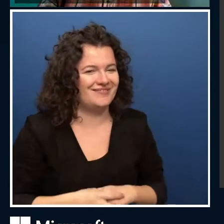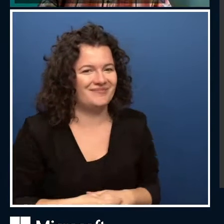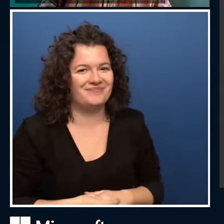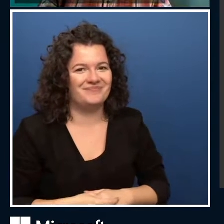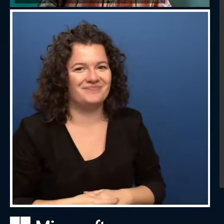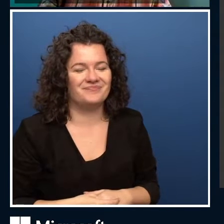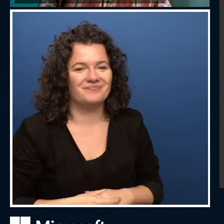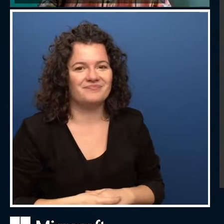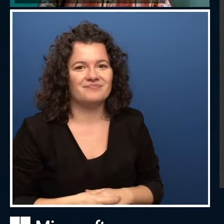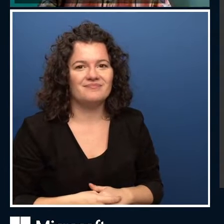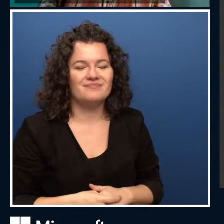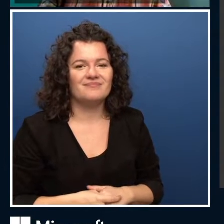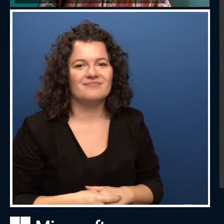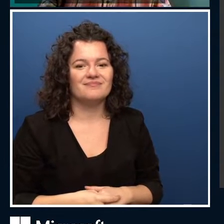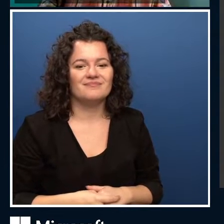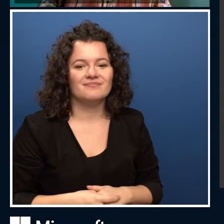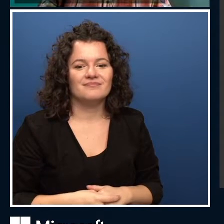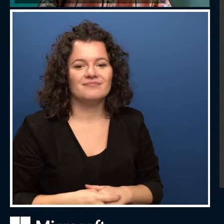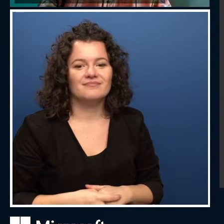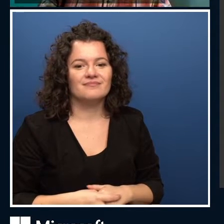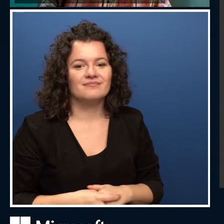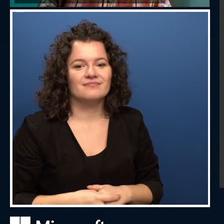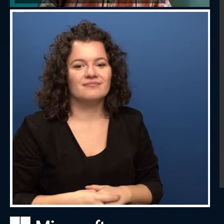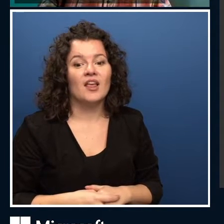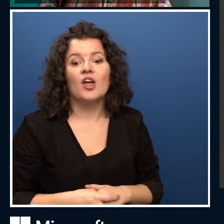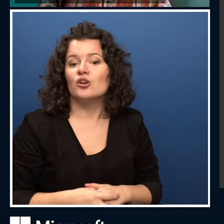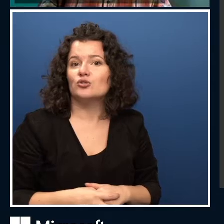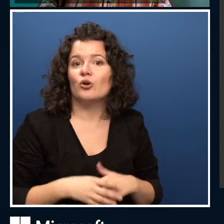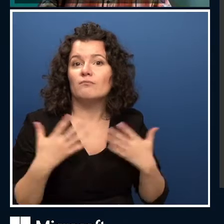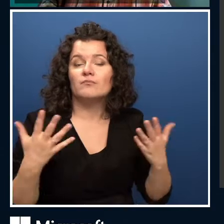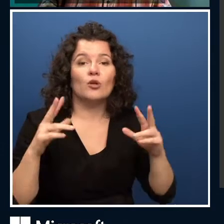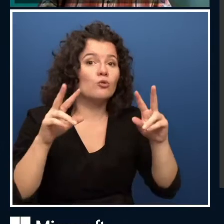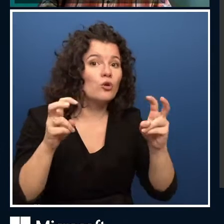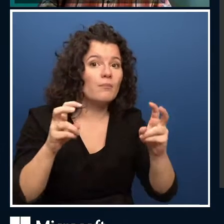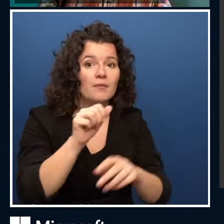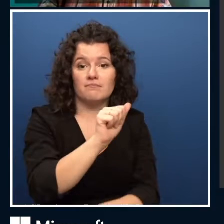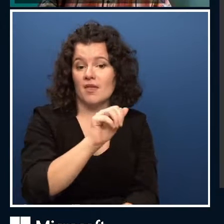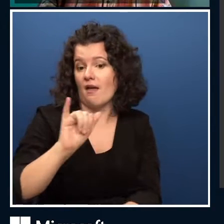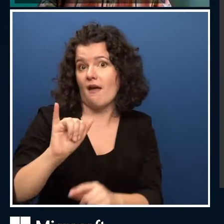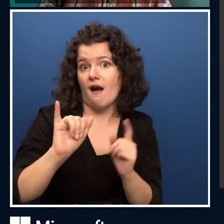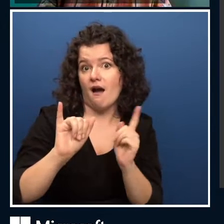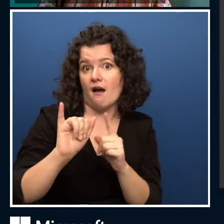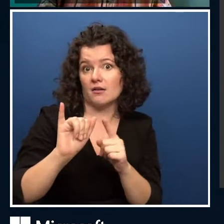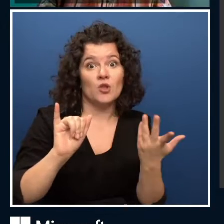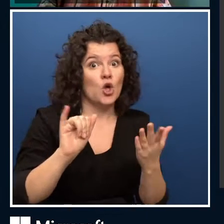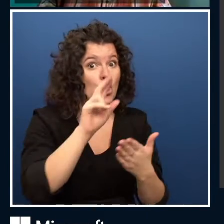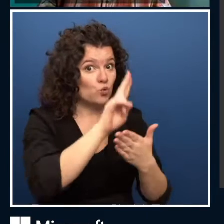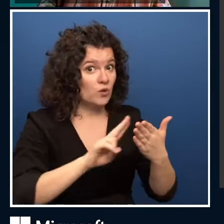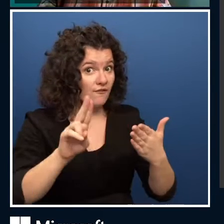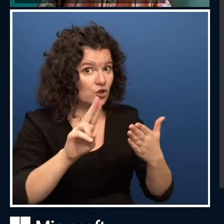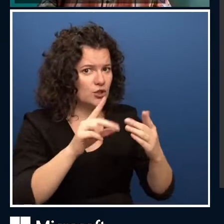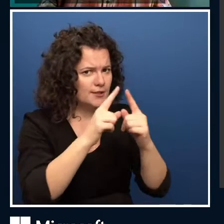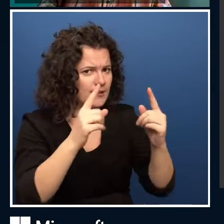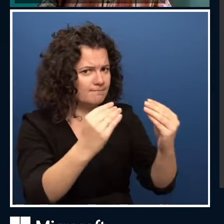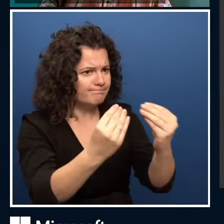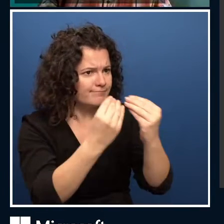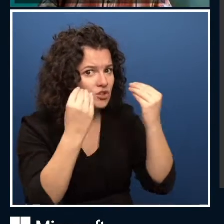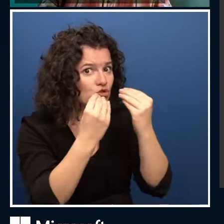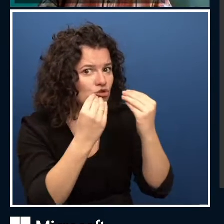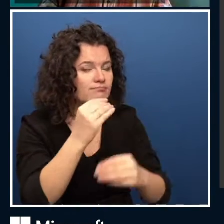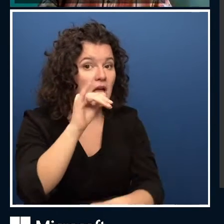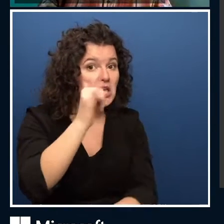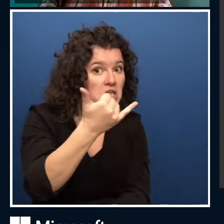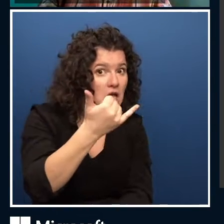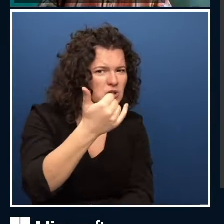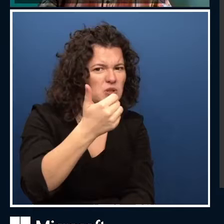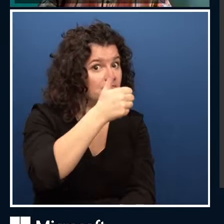should we learn AI at university or not? Really interesting one, right? I'm not even sure I know what my stance would be on